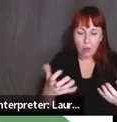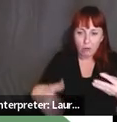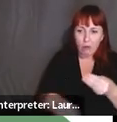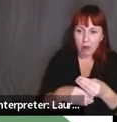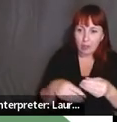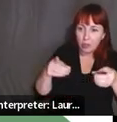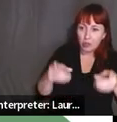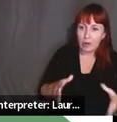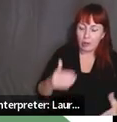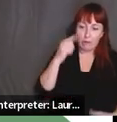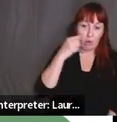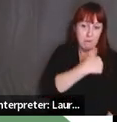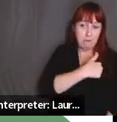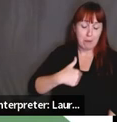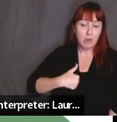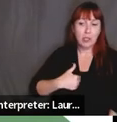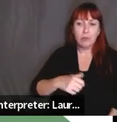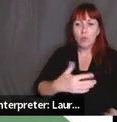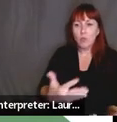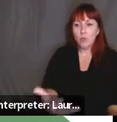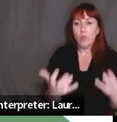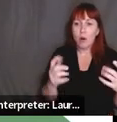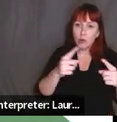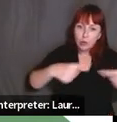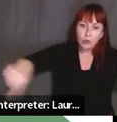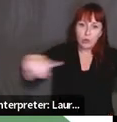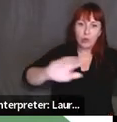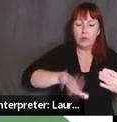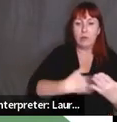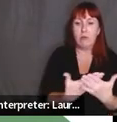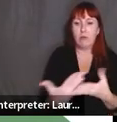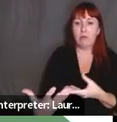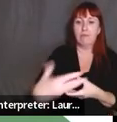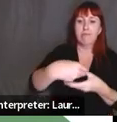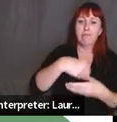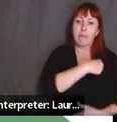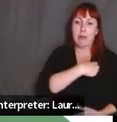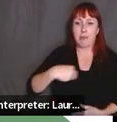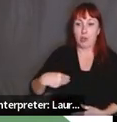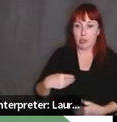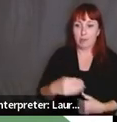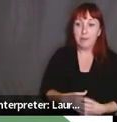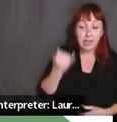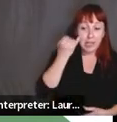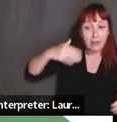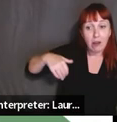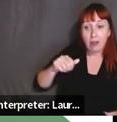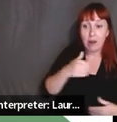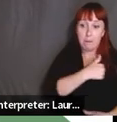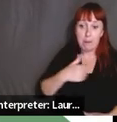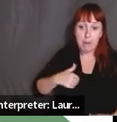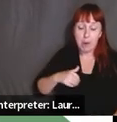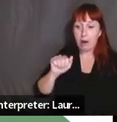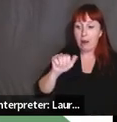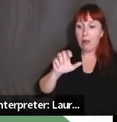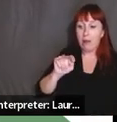the director of membership is we would love to have all of you as members of ACTFL as well. So if you're not currently a member, you can get a membership for